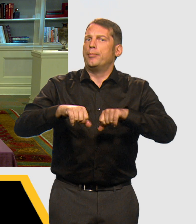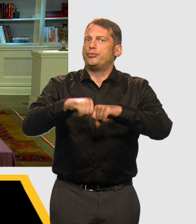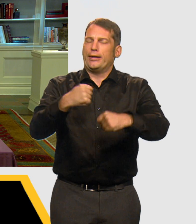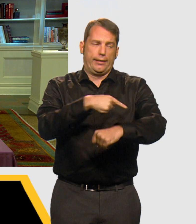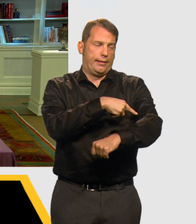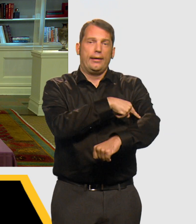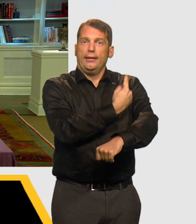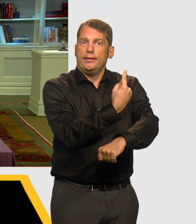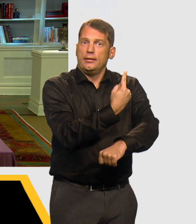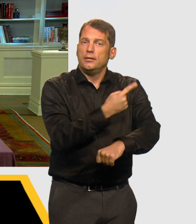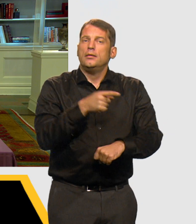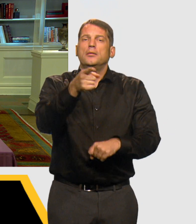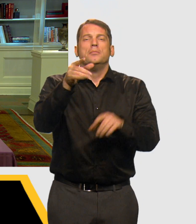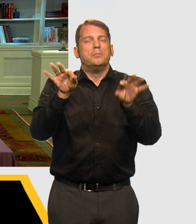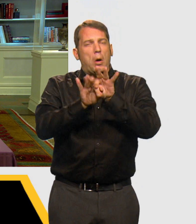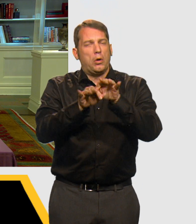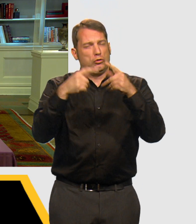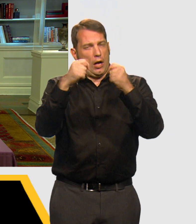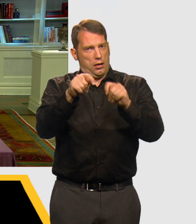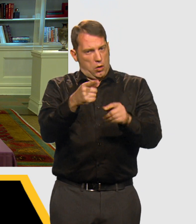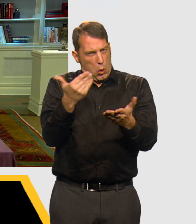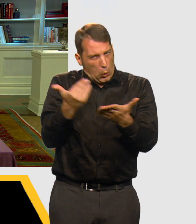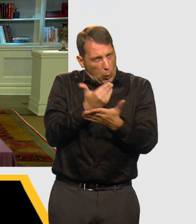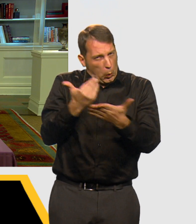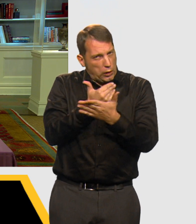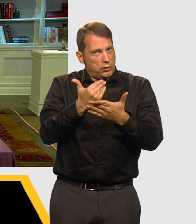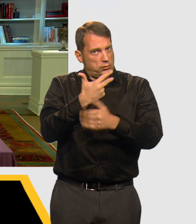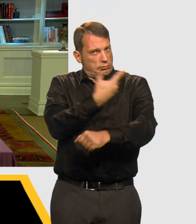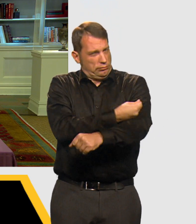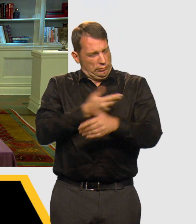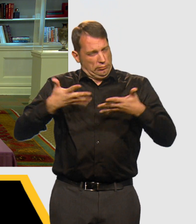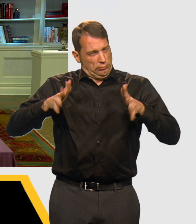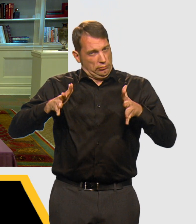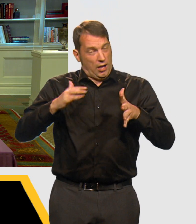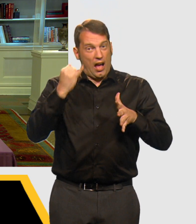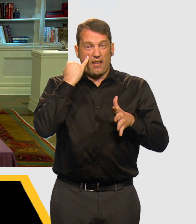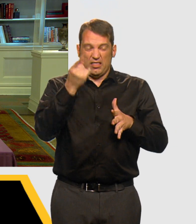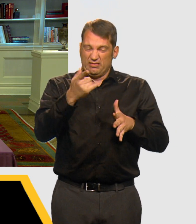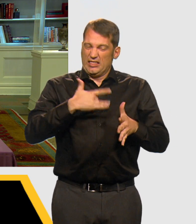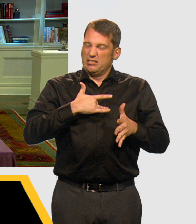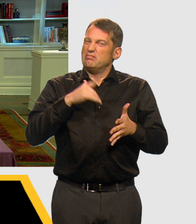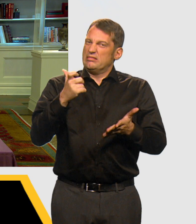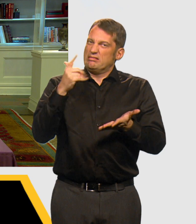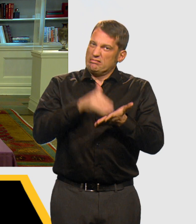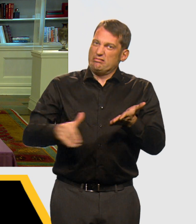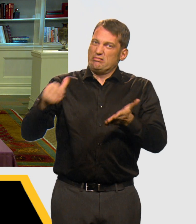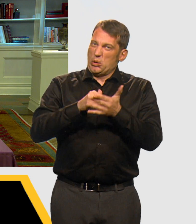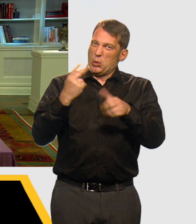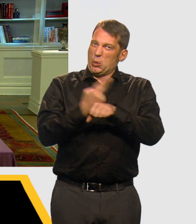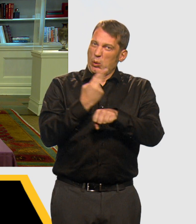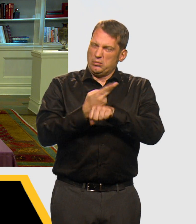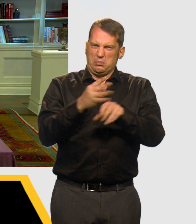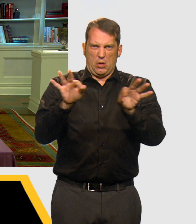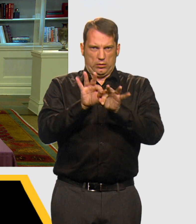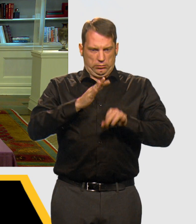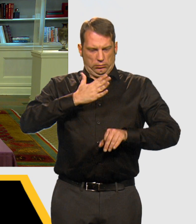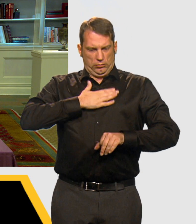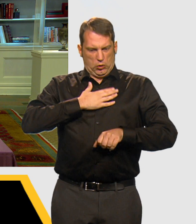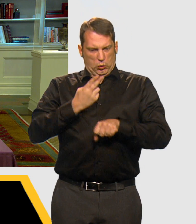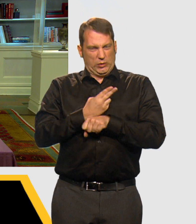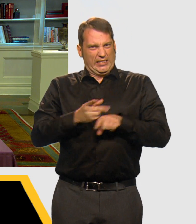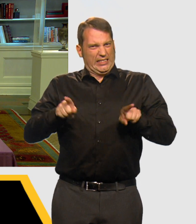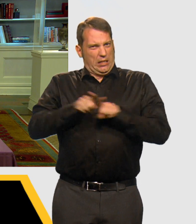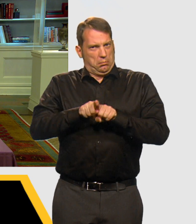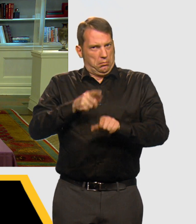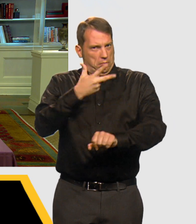This will allow you to reach your injection site without the needle breaking. Try to only use new syringes for injecting.